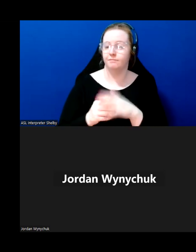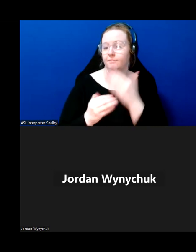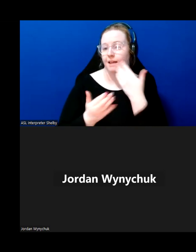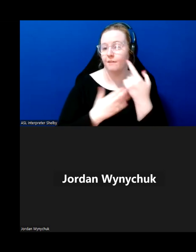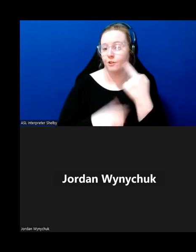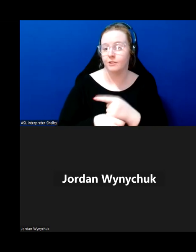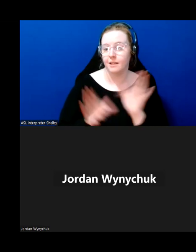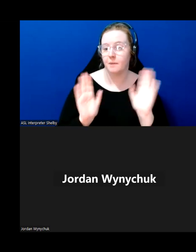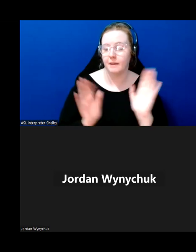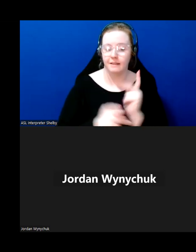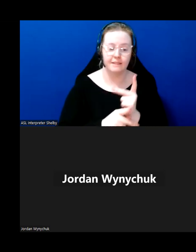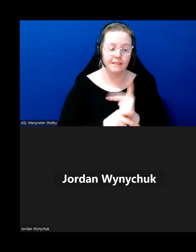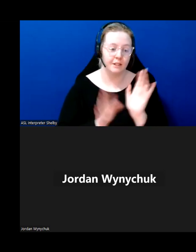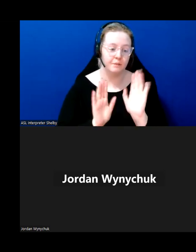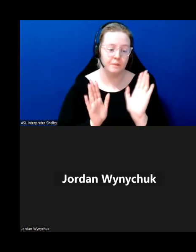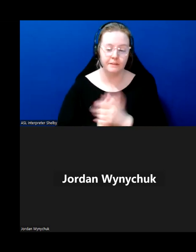bye take care bye